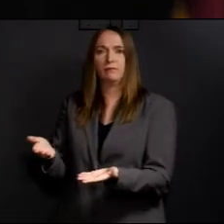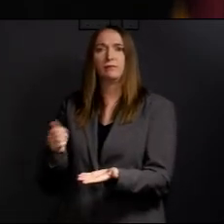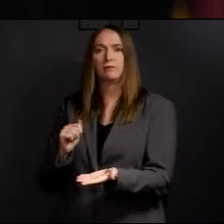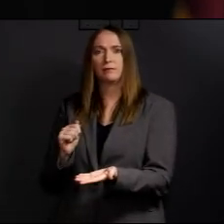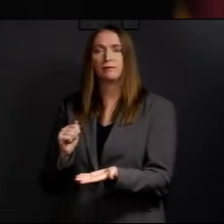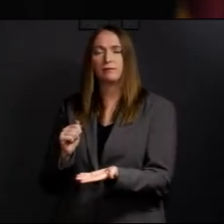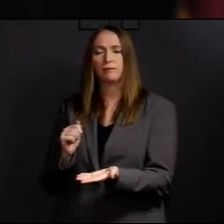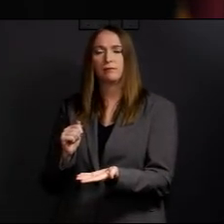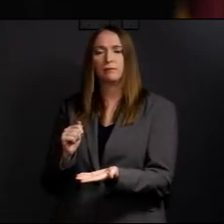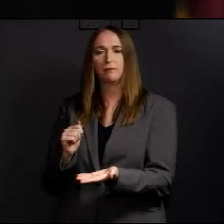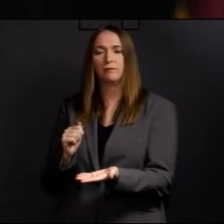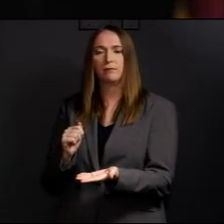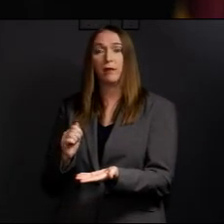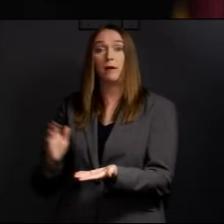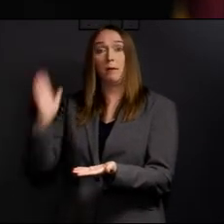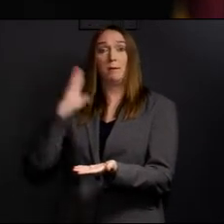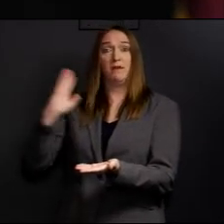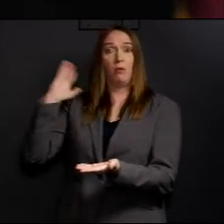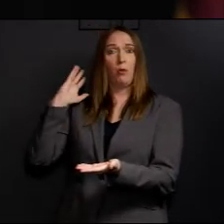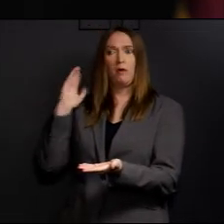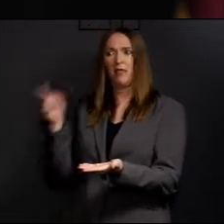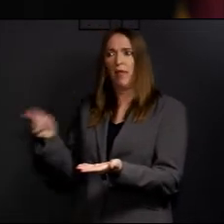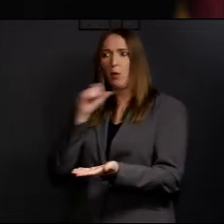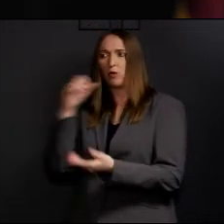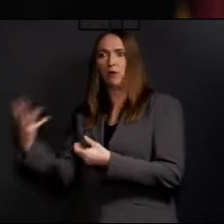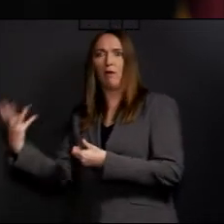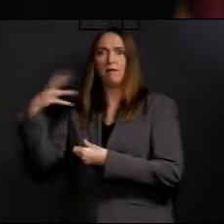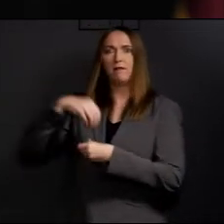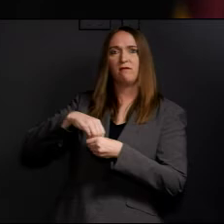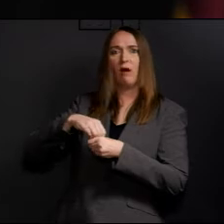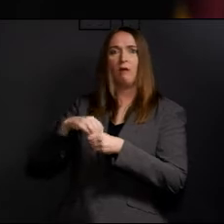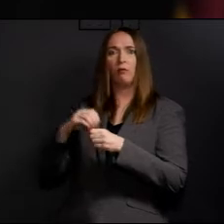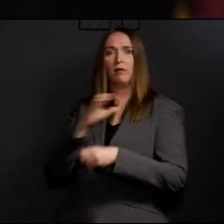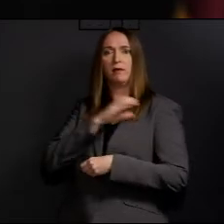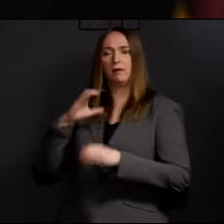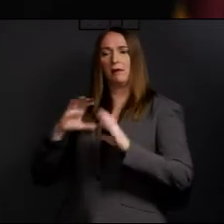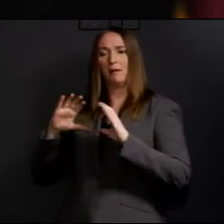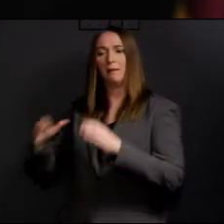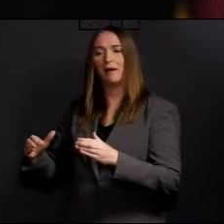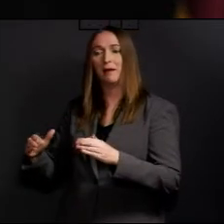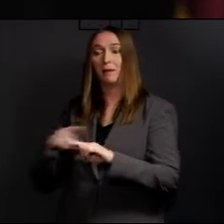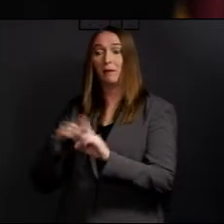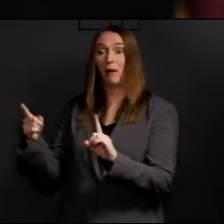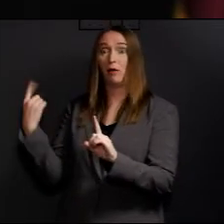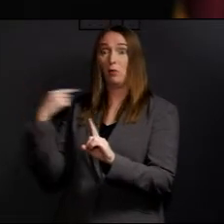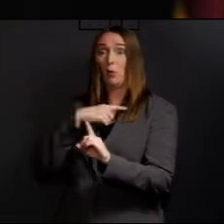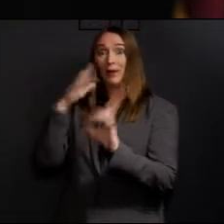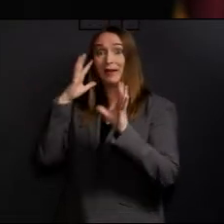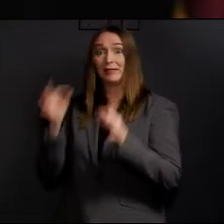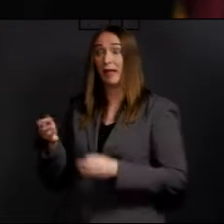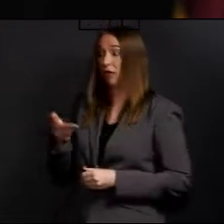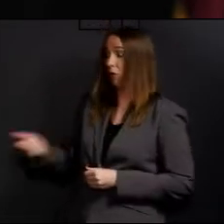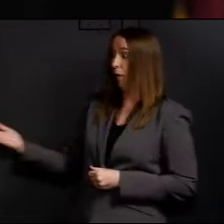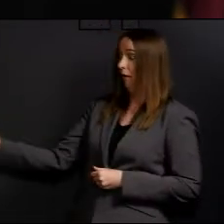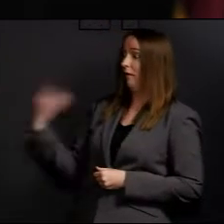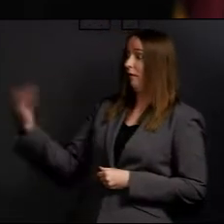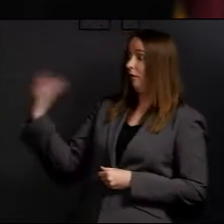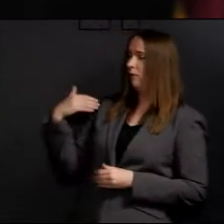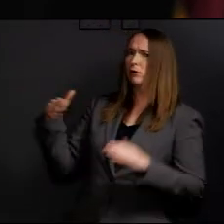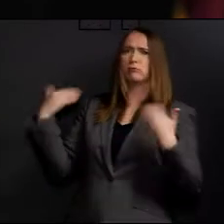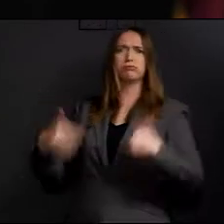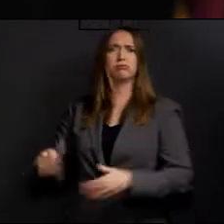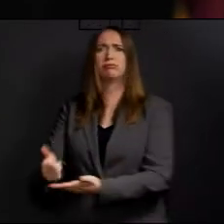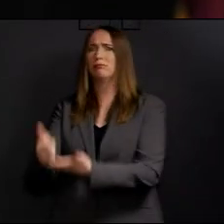committee assignment, but that has been invaluable in getting the words out. And I would say our faith-based